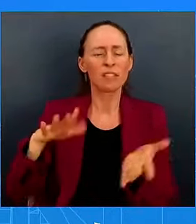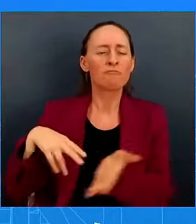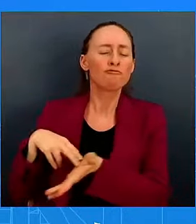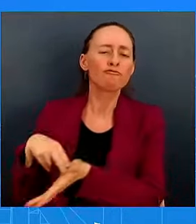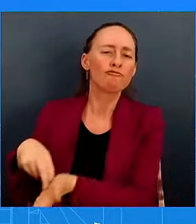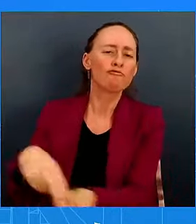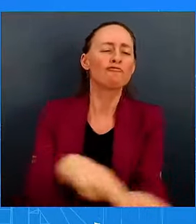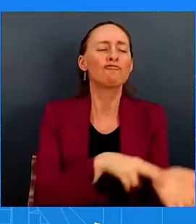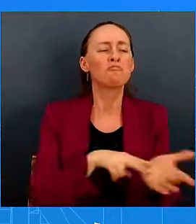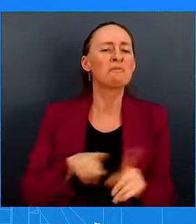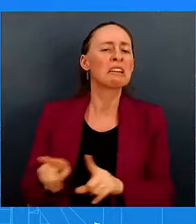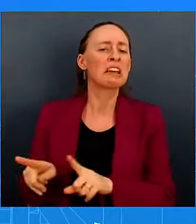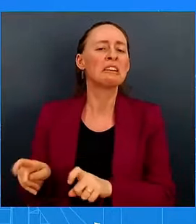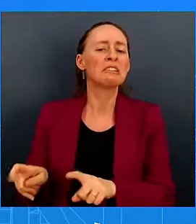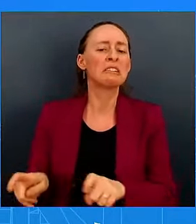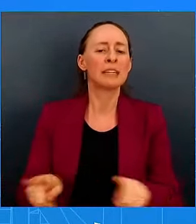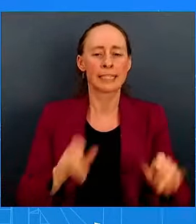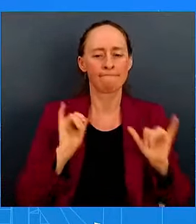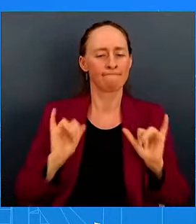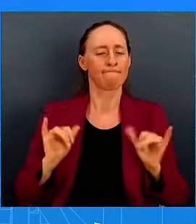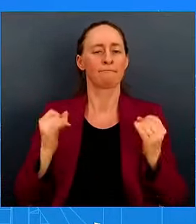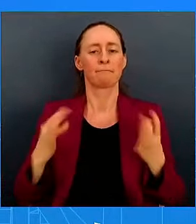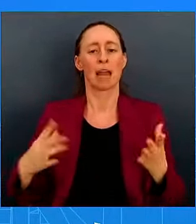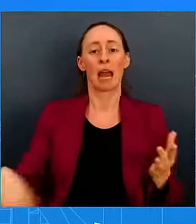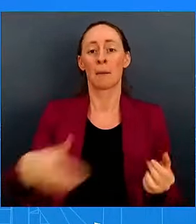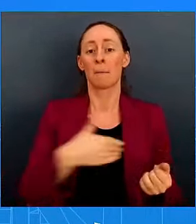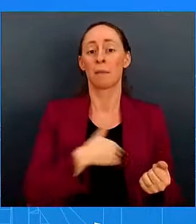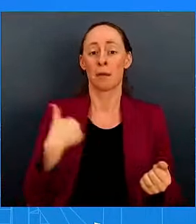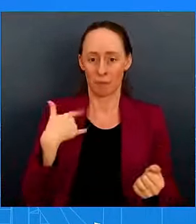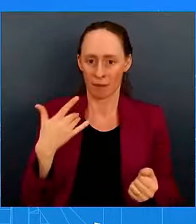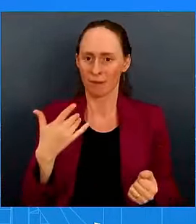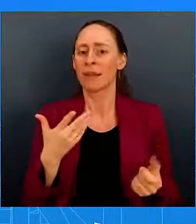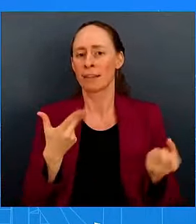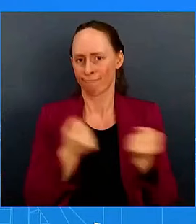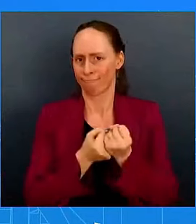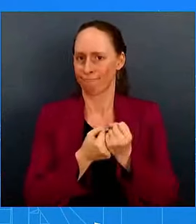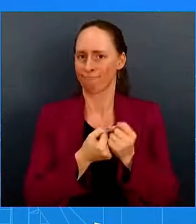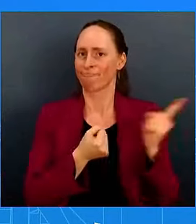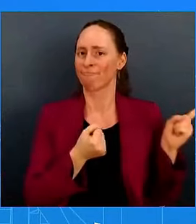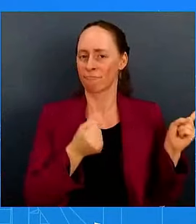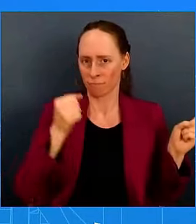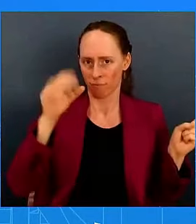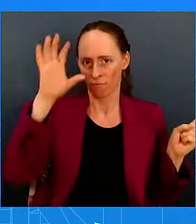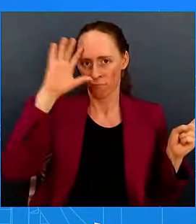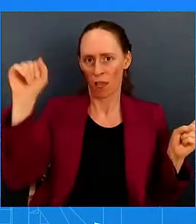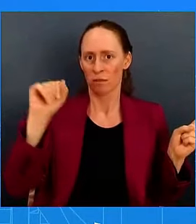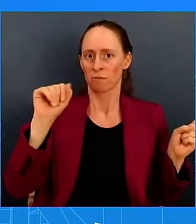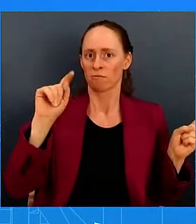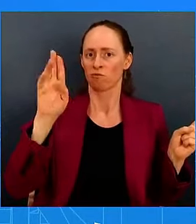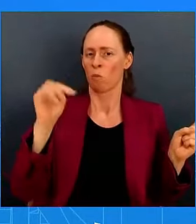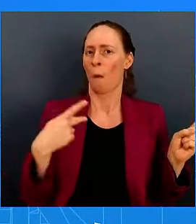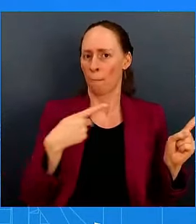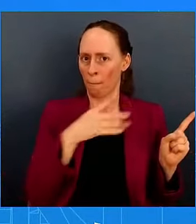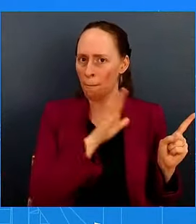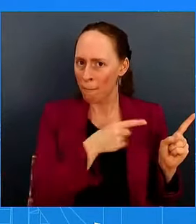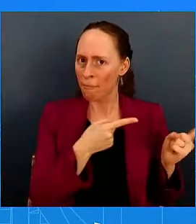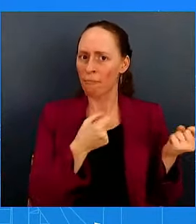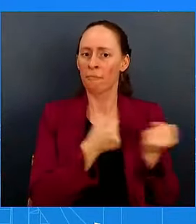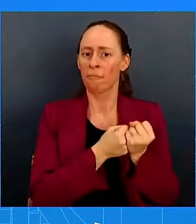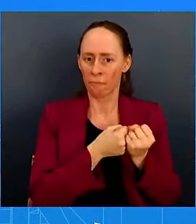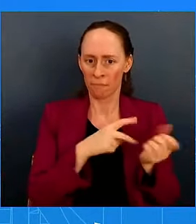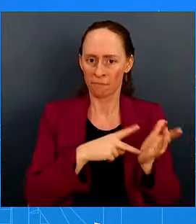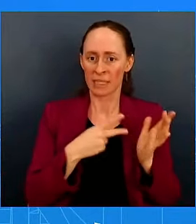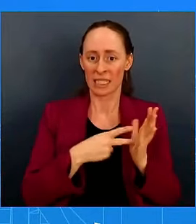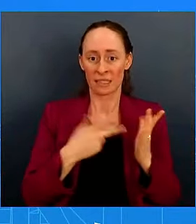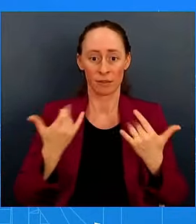that supported former President Donald Trump. To what extent is that a referendum on the work of this administration? Look, I'm not going to